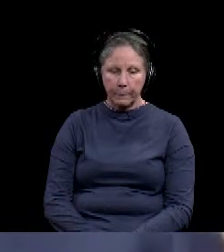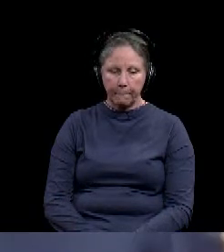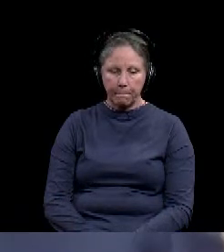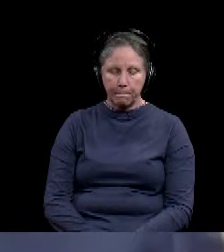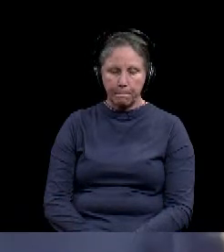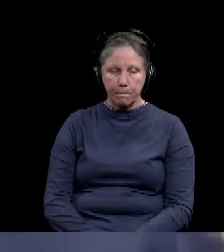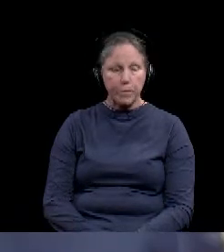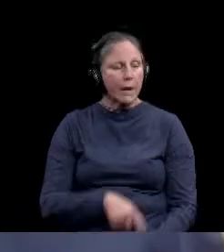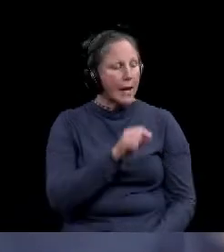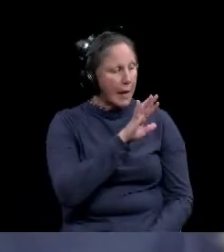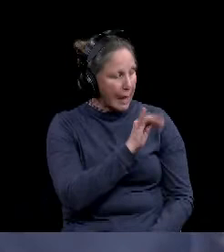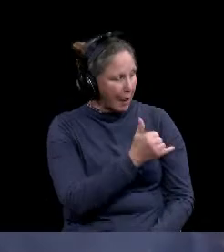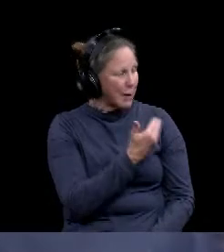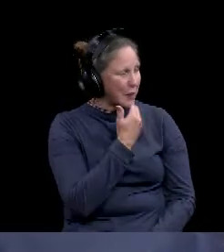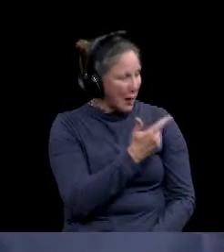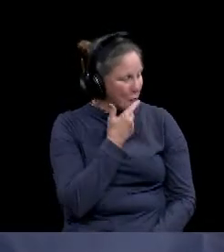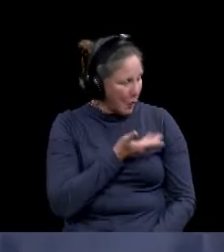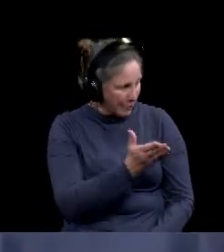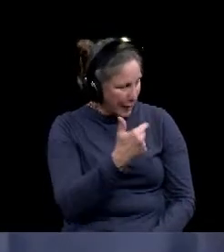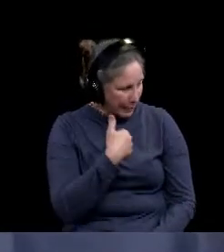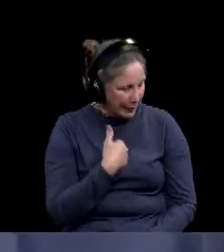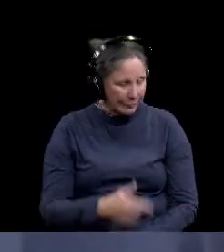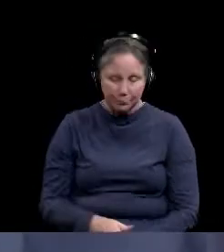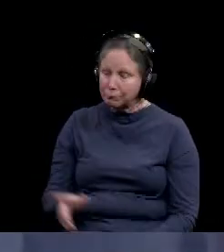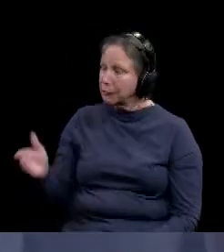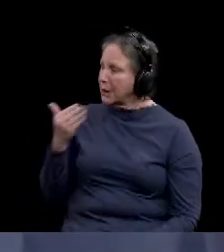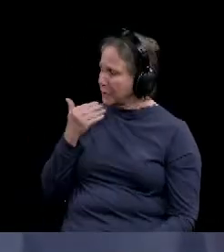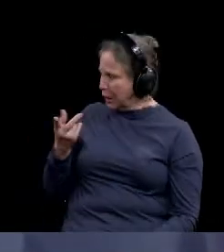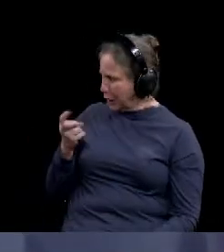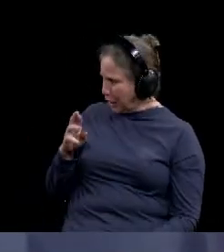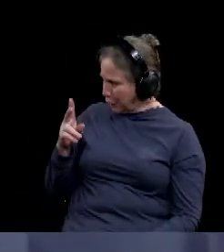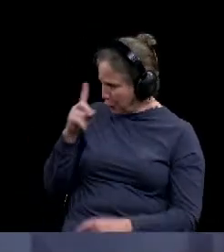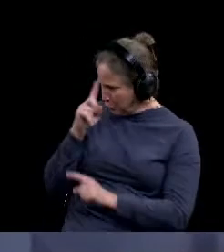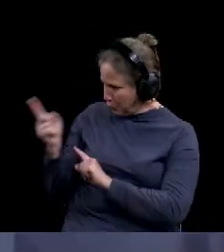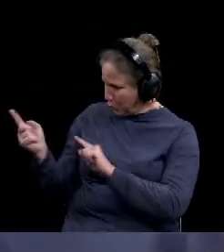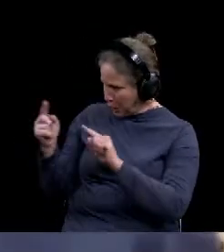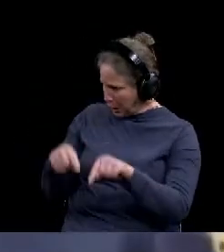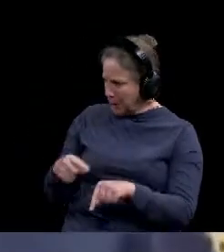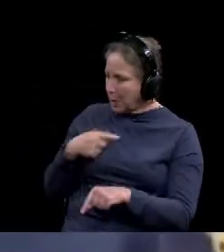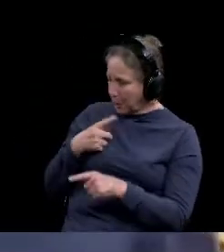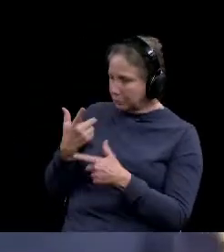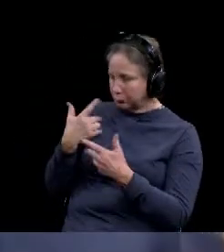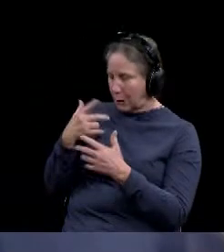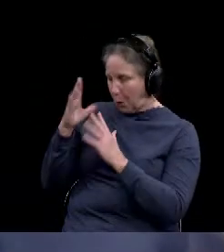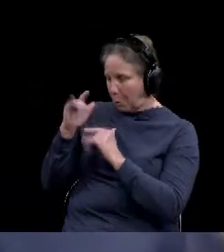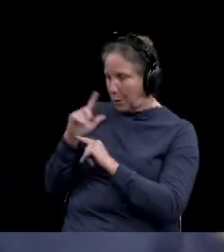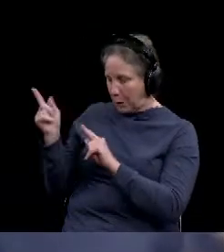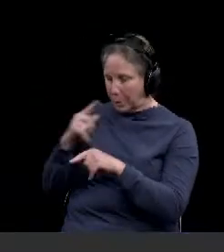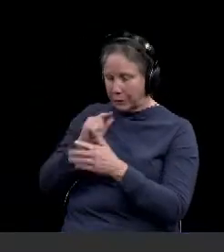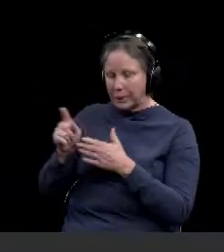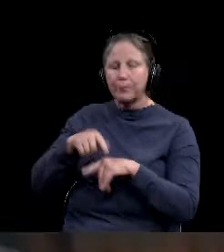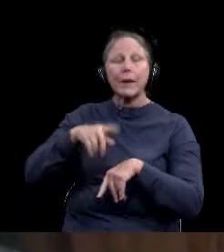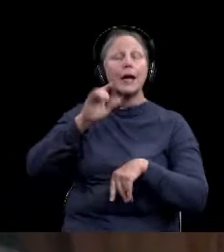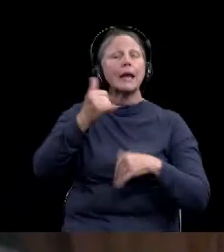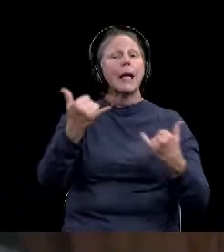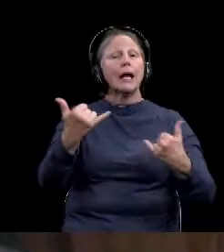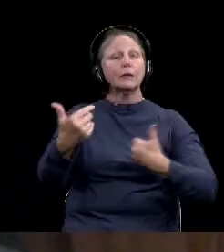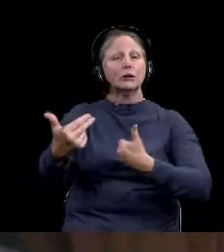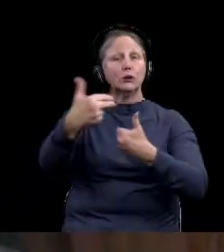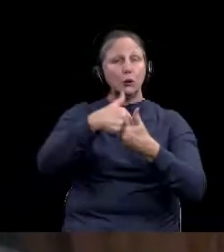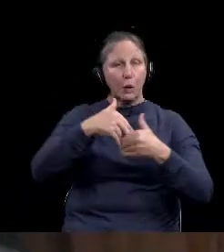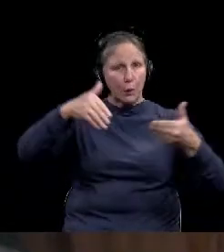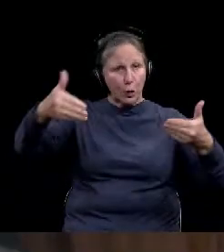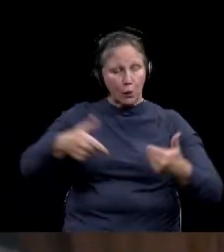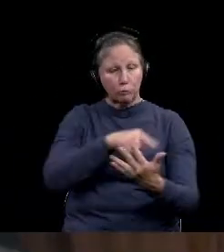Well, thank you Hector for being part of it. We count on that every time. Joining me today, I'd like to